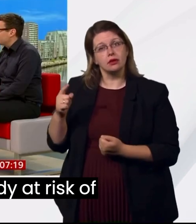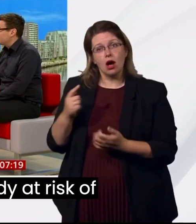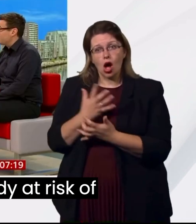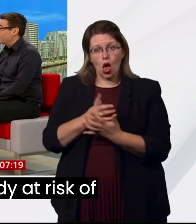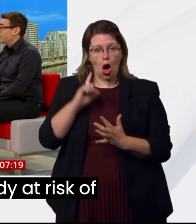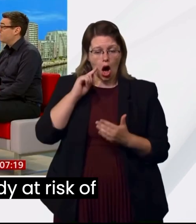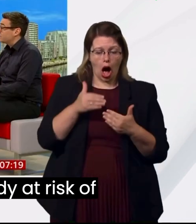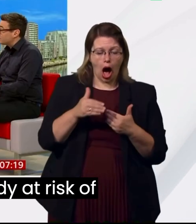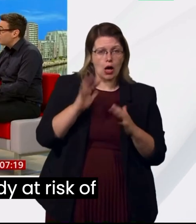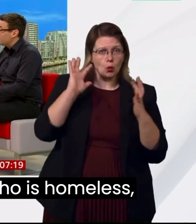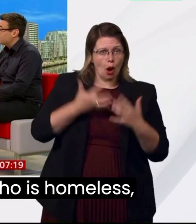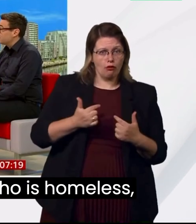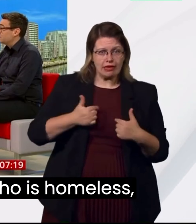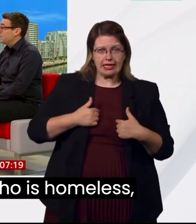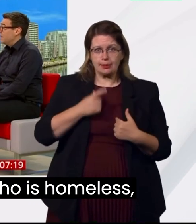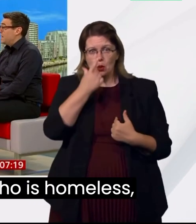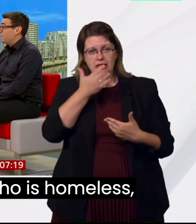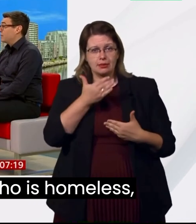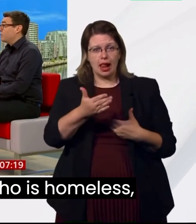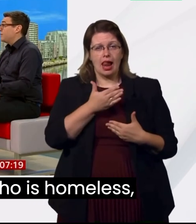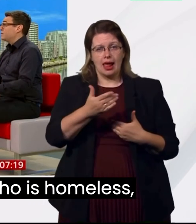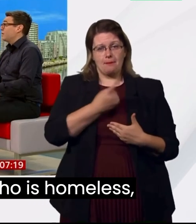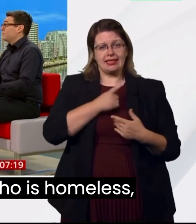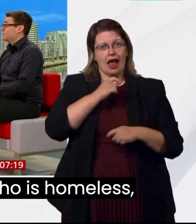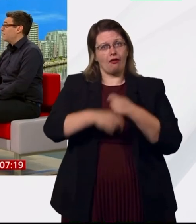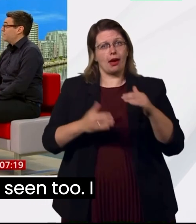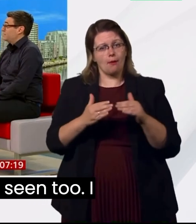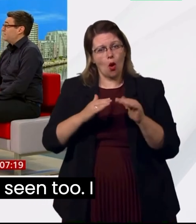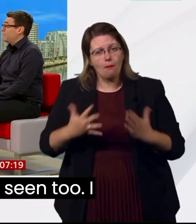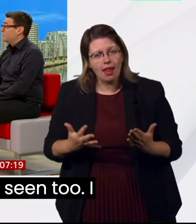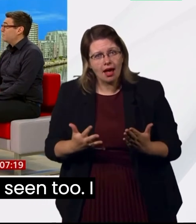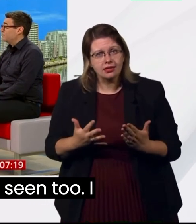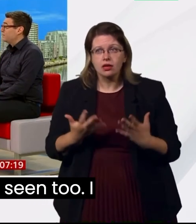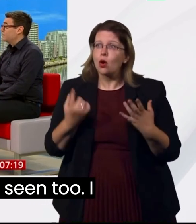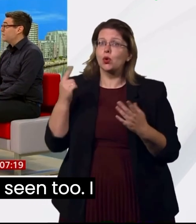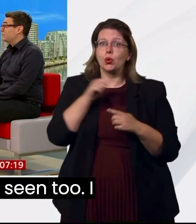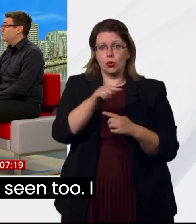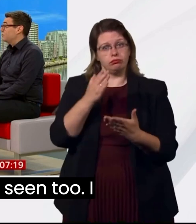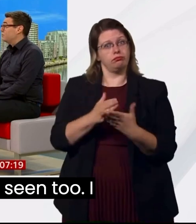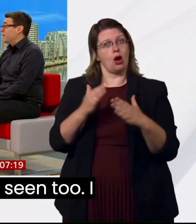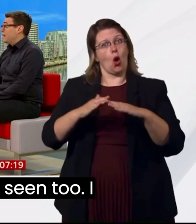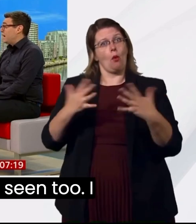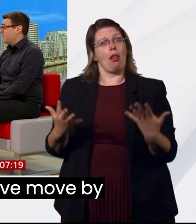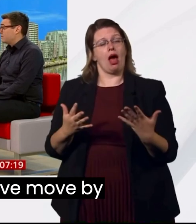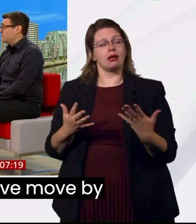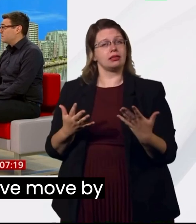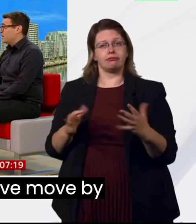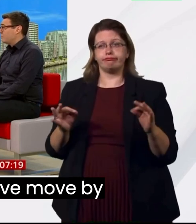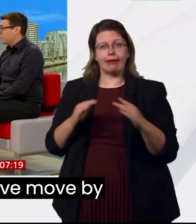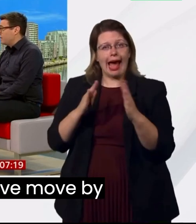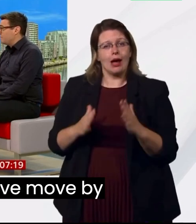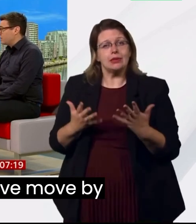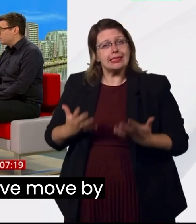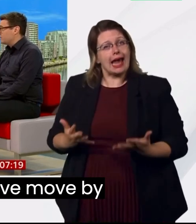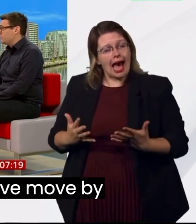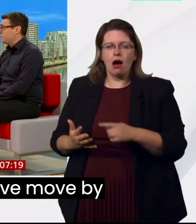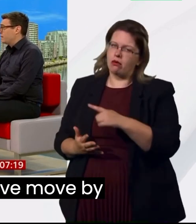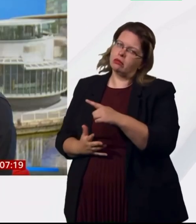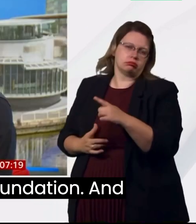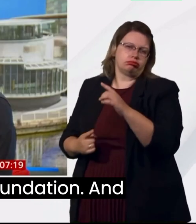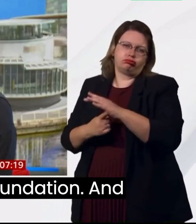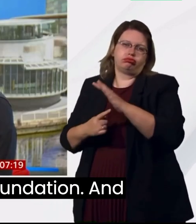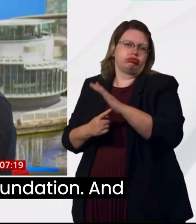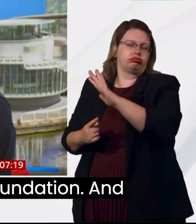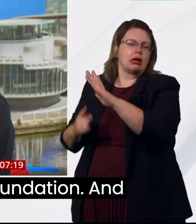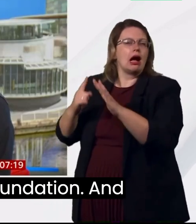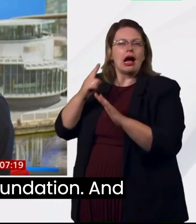about homelessness, everybody at risk of homelessness, everybody who is homeless, I think, today will feel seen too. I think this is a really positive move